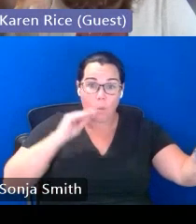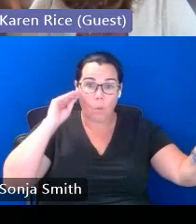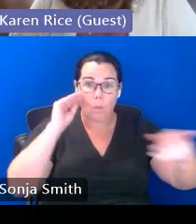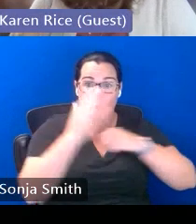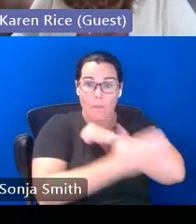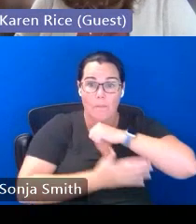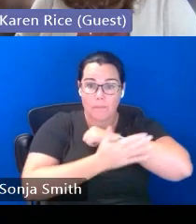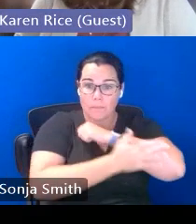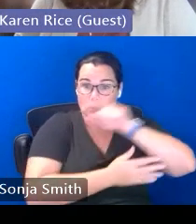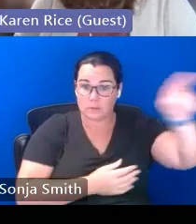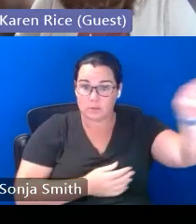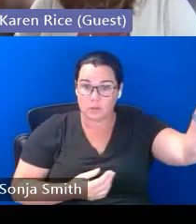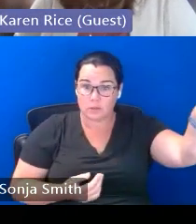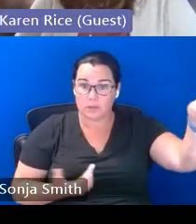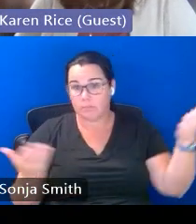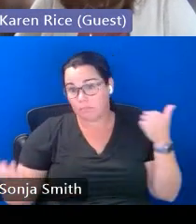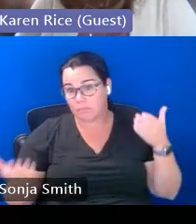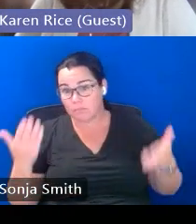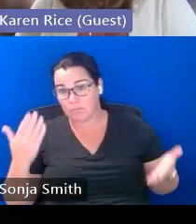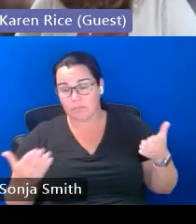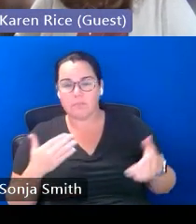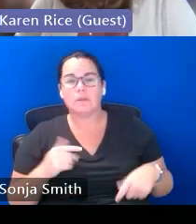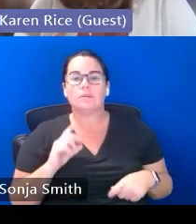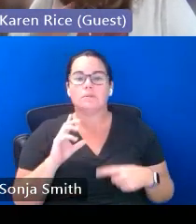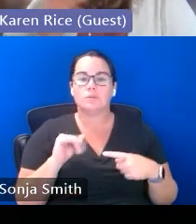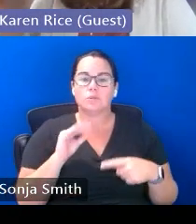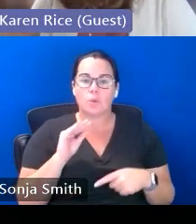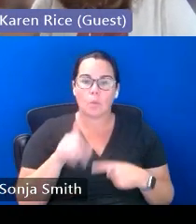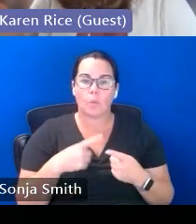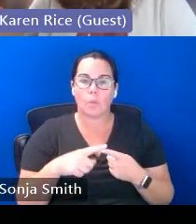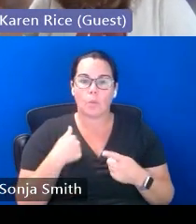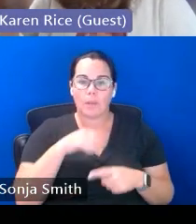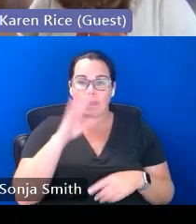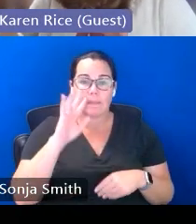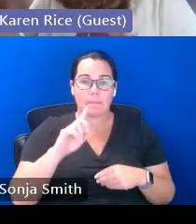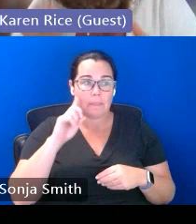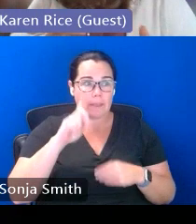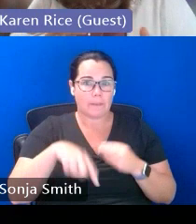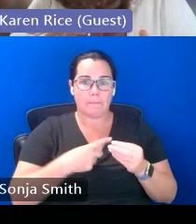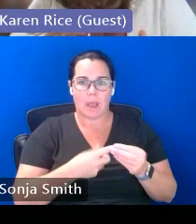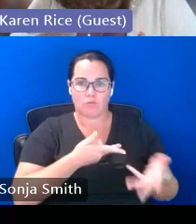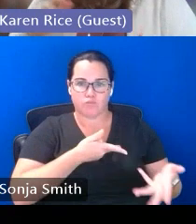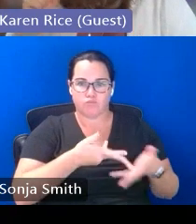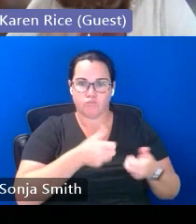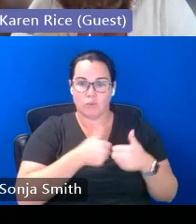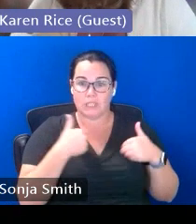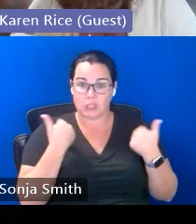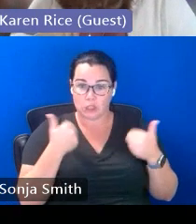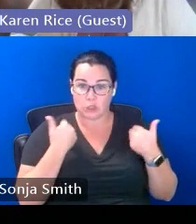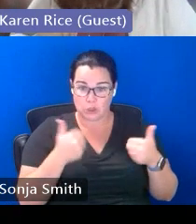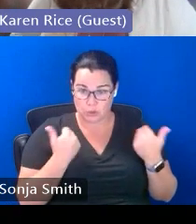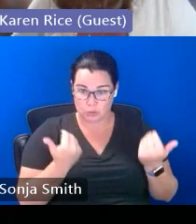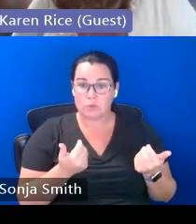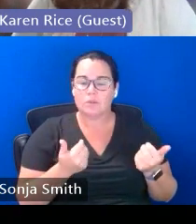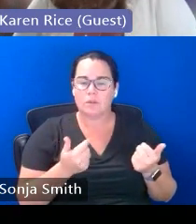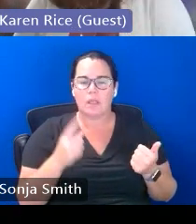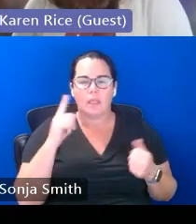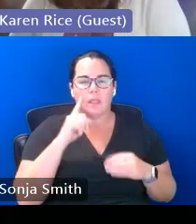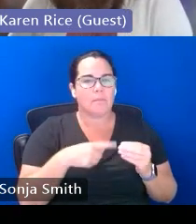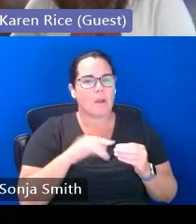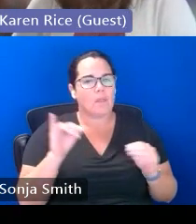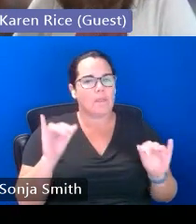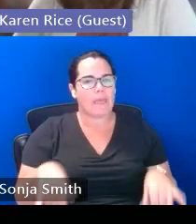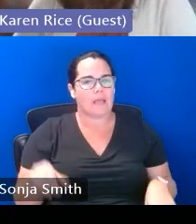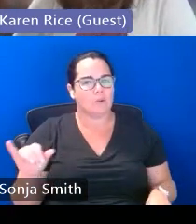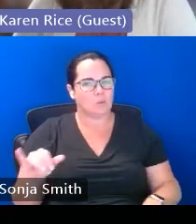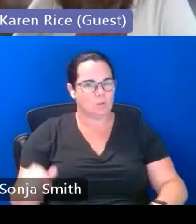and so we want to really think about that when we're thinking about engaging youth and i'm going to offer you some strategies but not quite yet so we'll get to those in a little